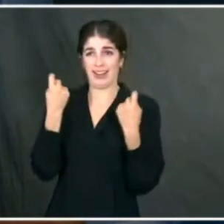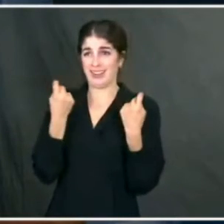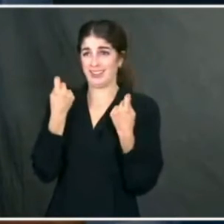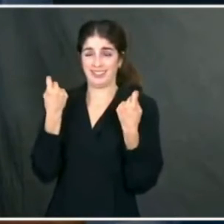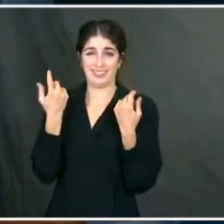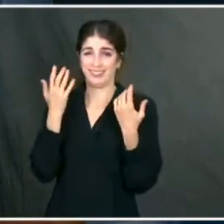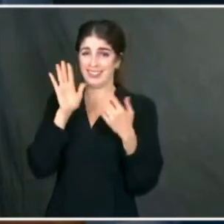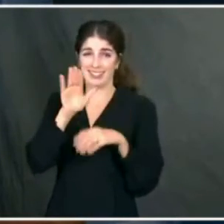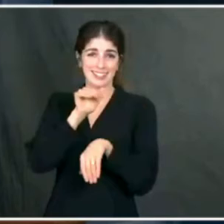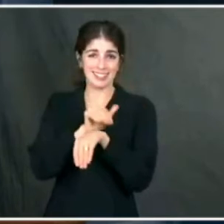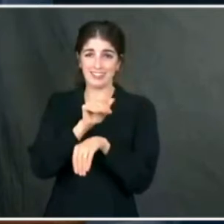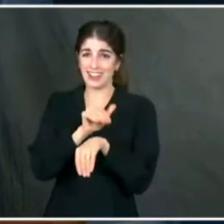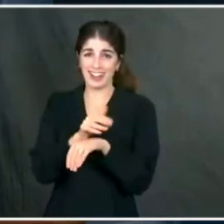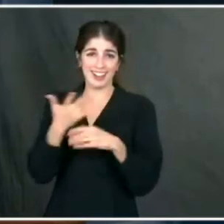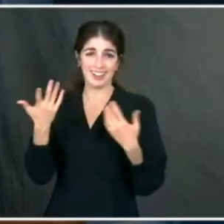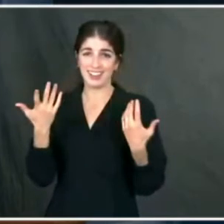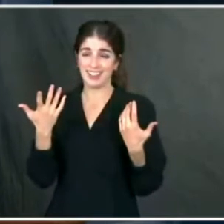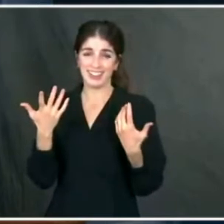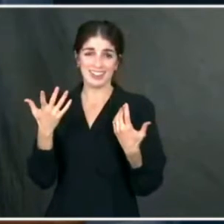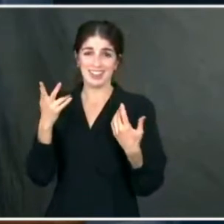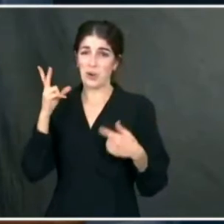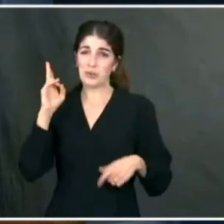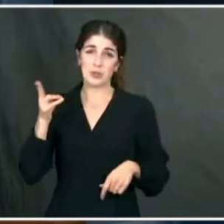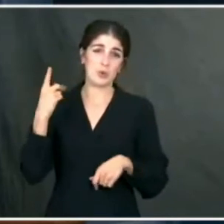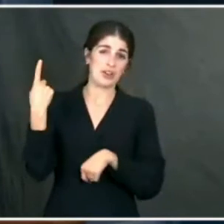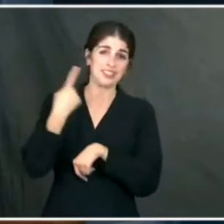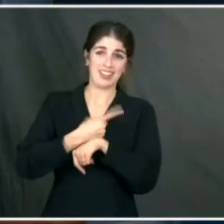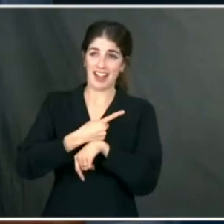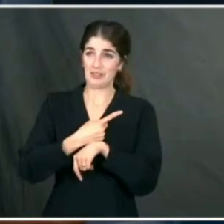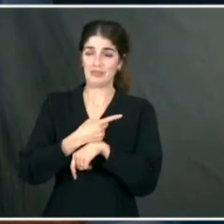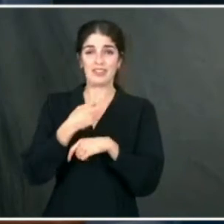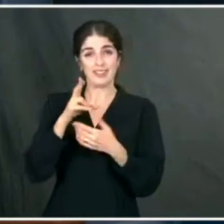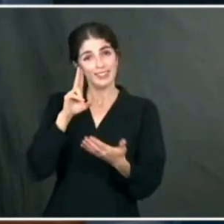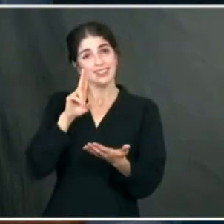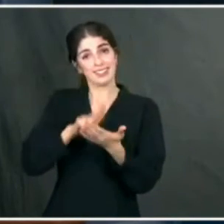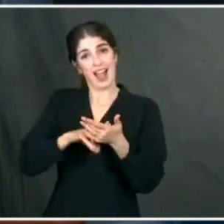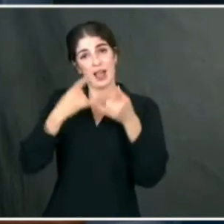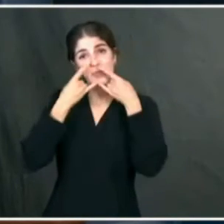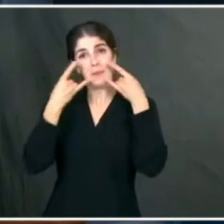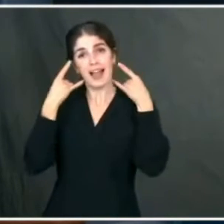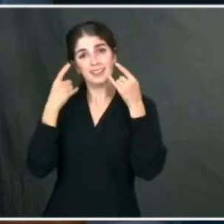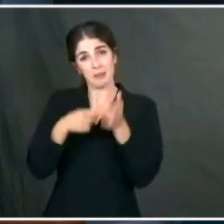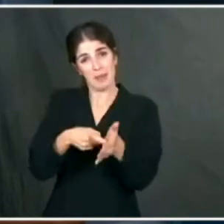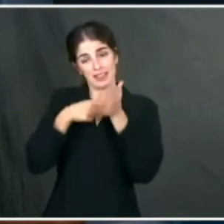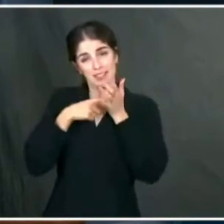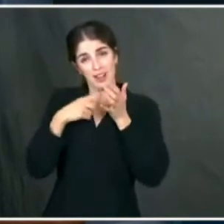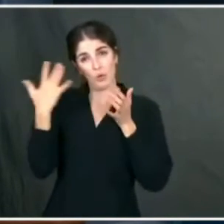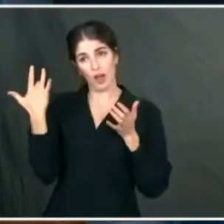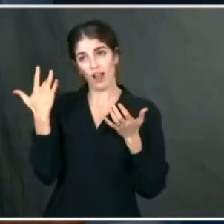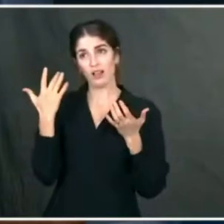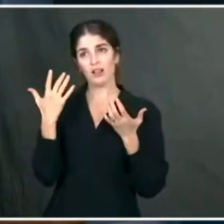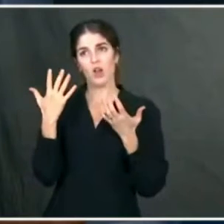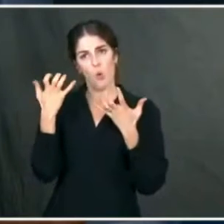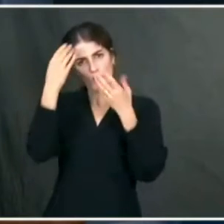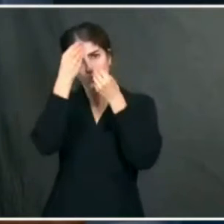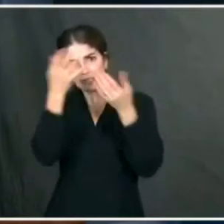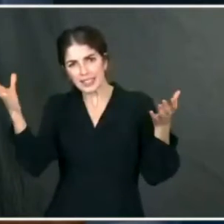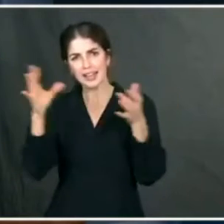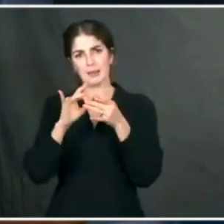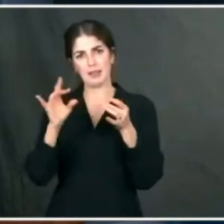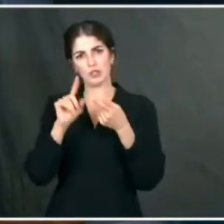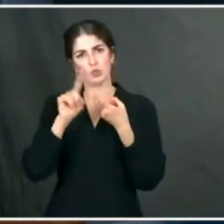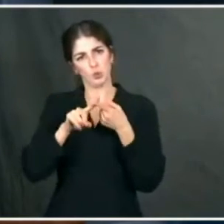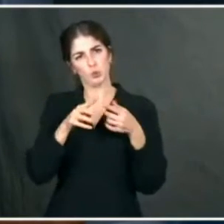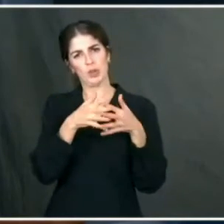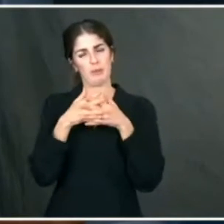of a historic day in our country, and certainly he signed the mask mandate because it's a way to send a message to the American